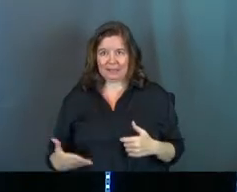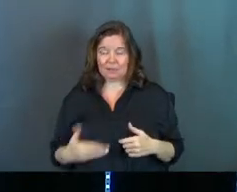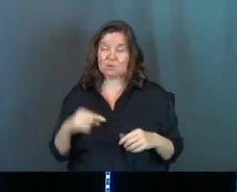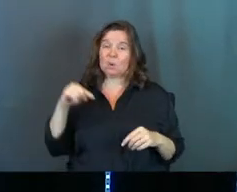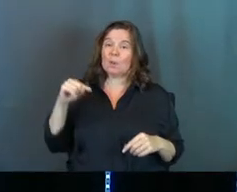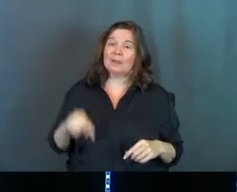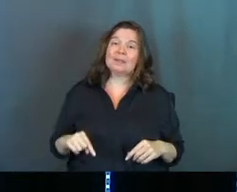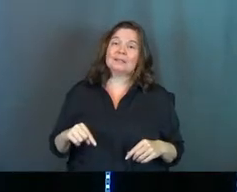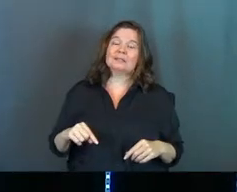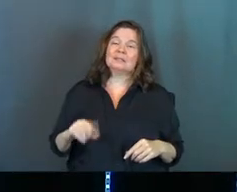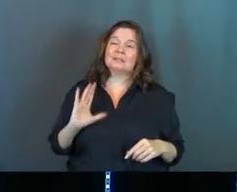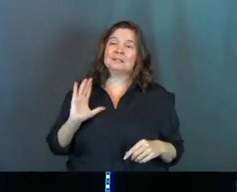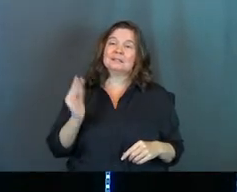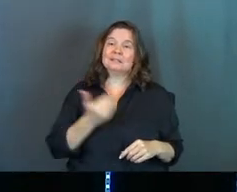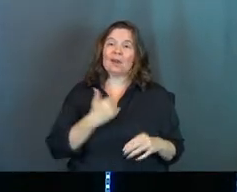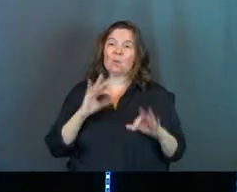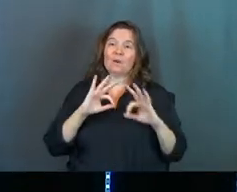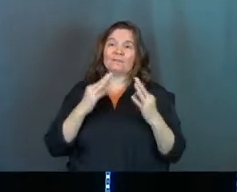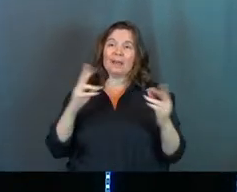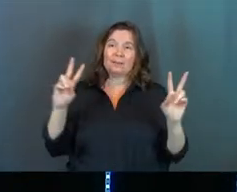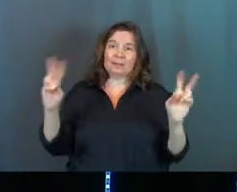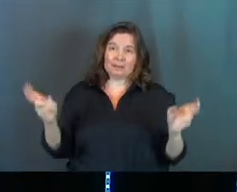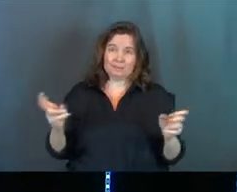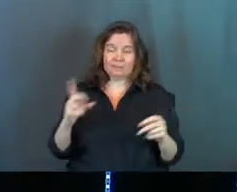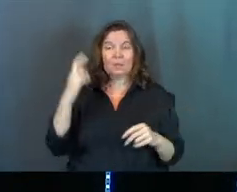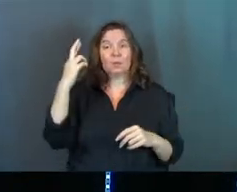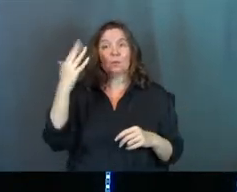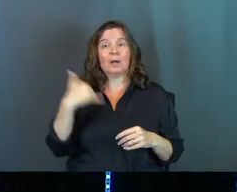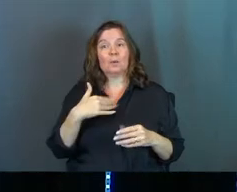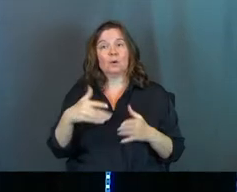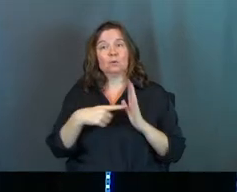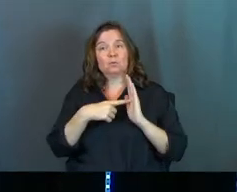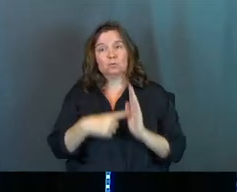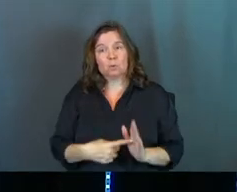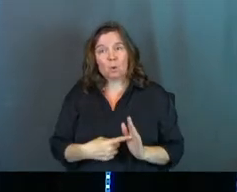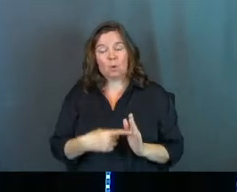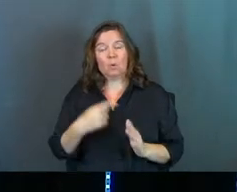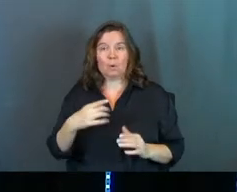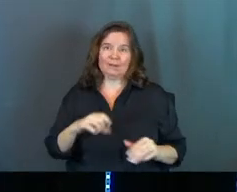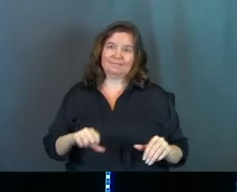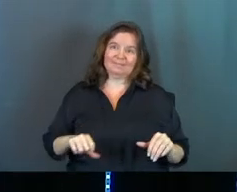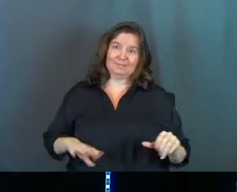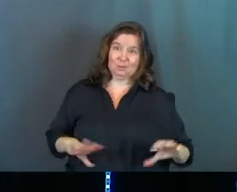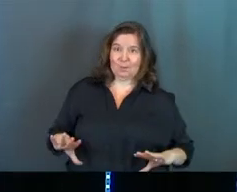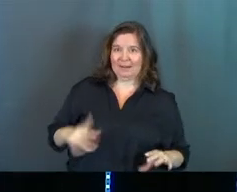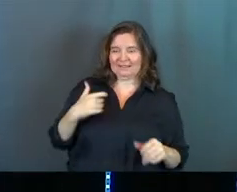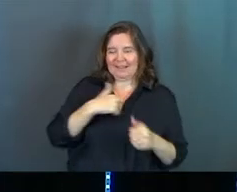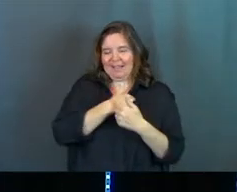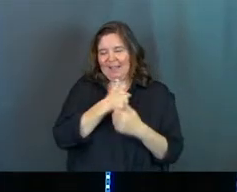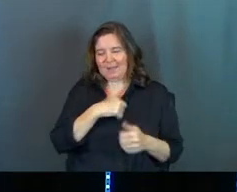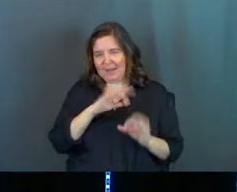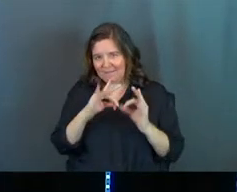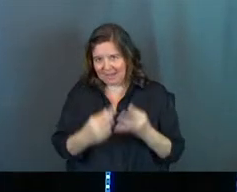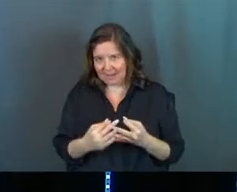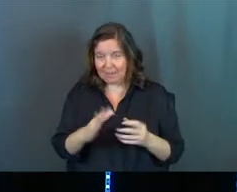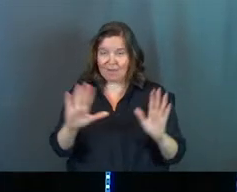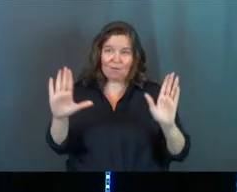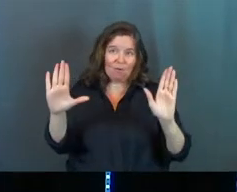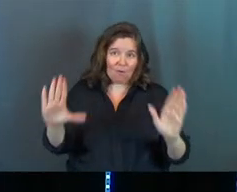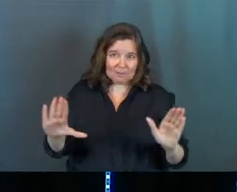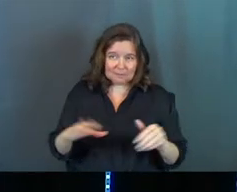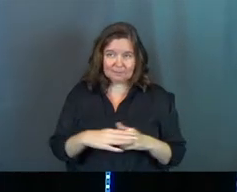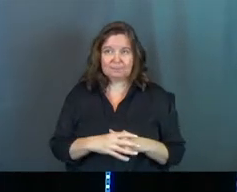this is our family, and the reason I wanted to show you this is, one, to brag, okay, because I love my family, and they're